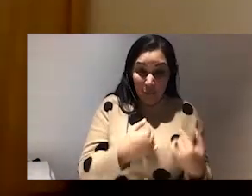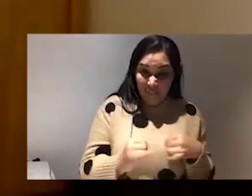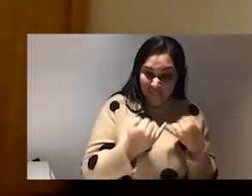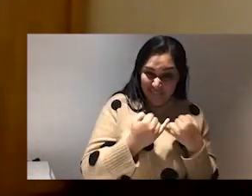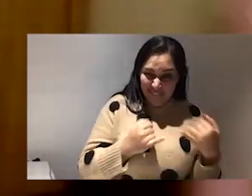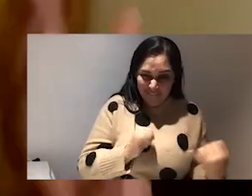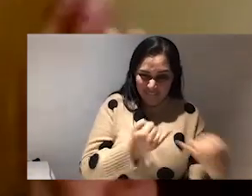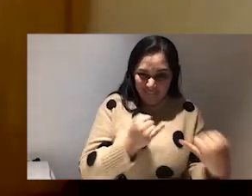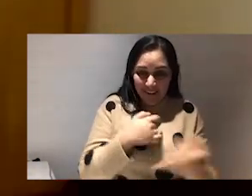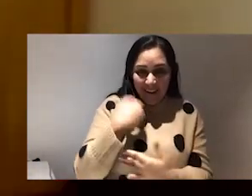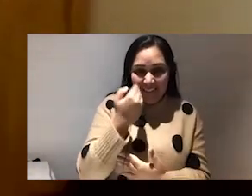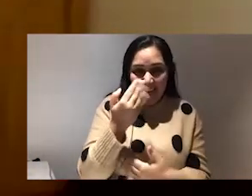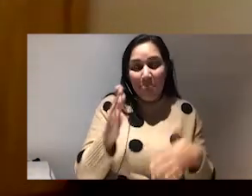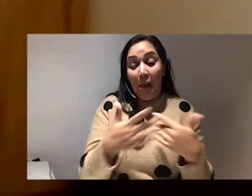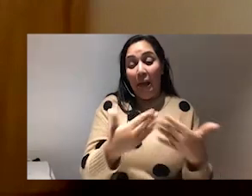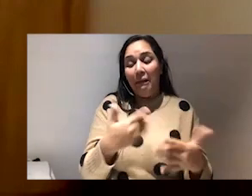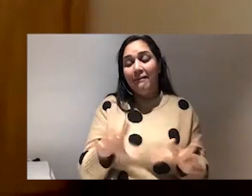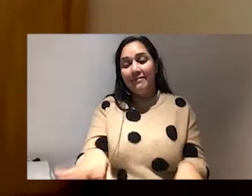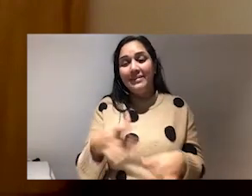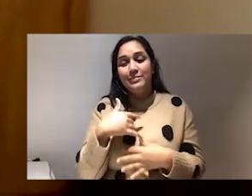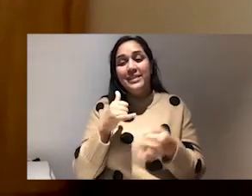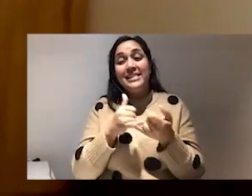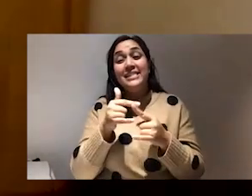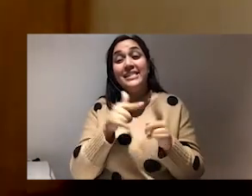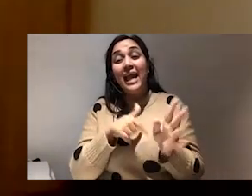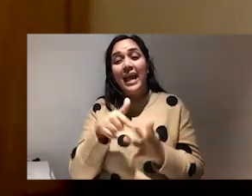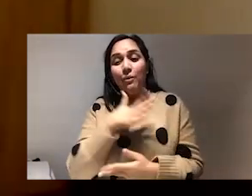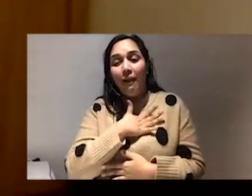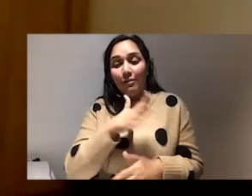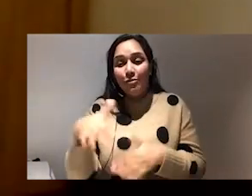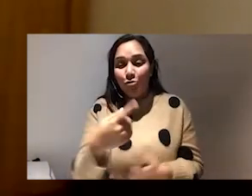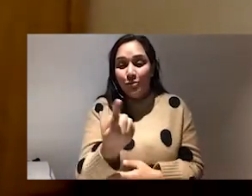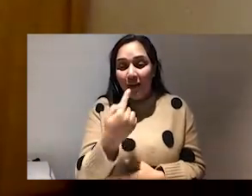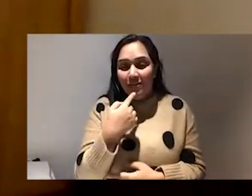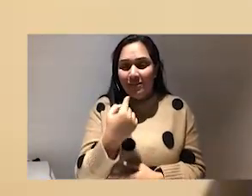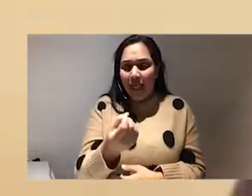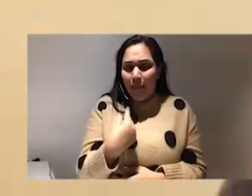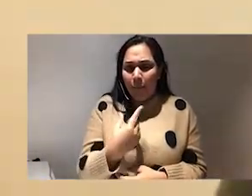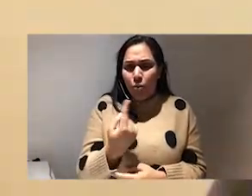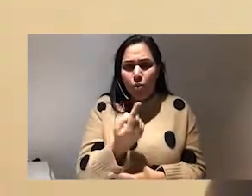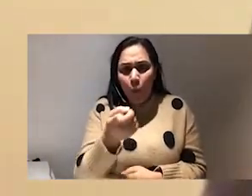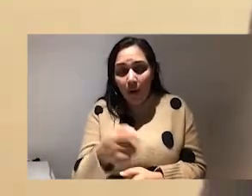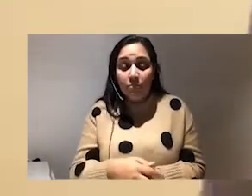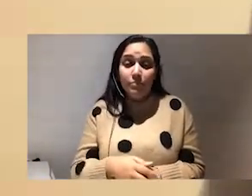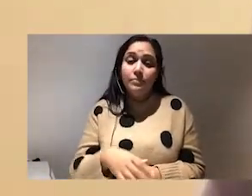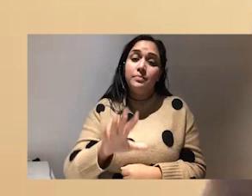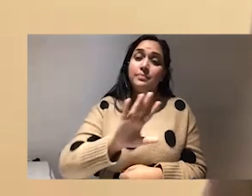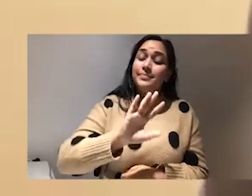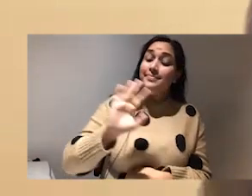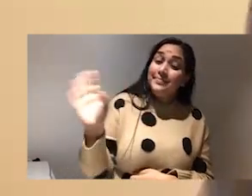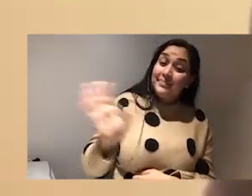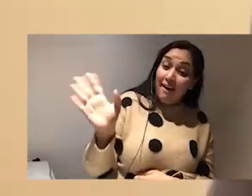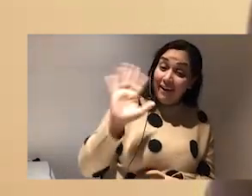But Shea, I would love for you to introduce yourself. Tell us a little bit about who you are. Hi, everybody. My name is Shea.